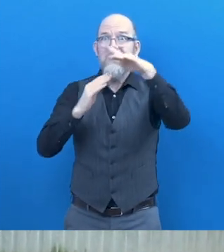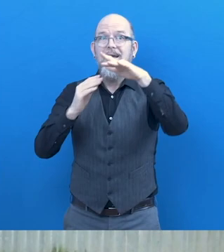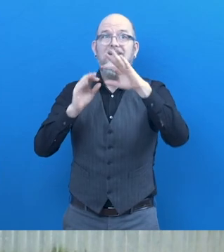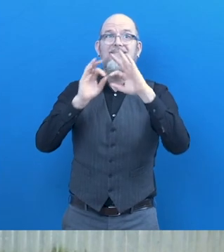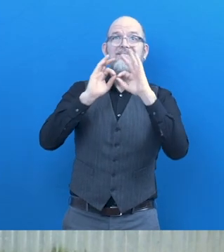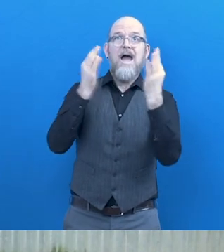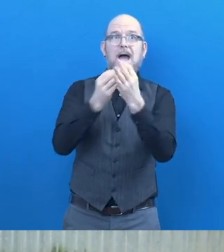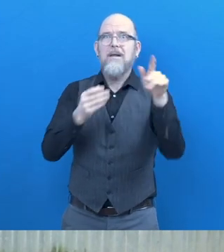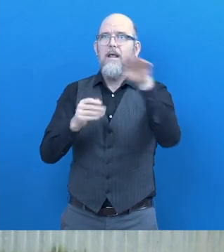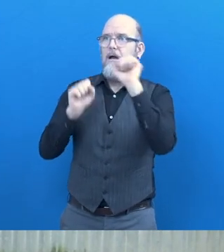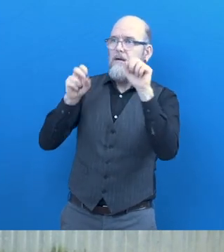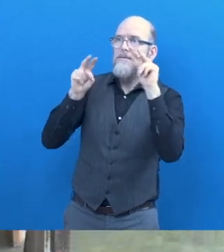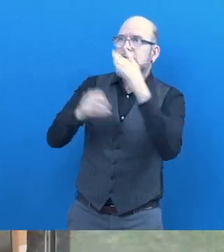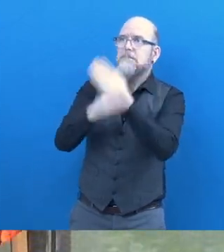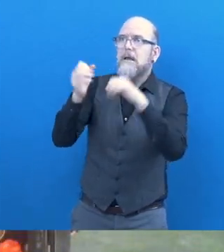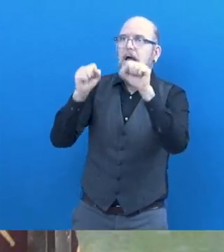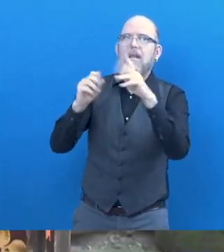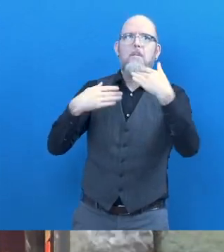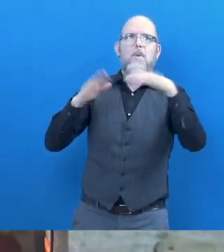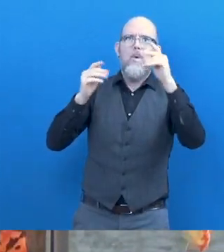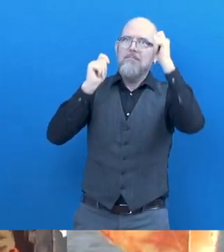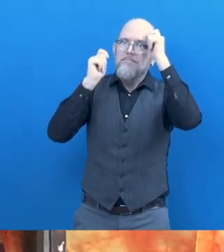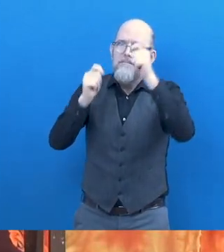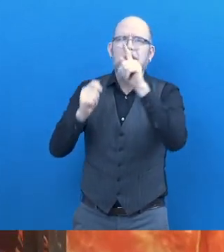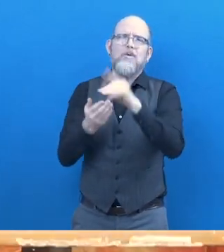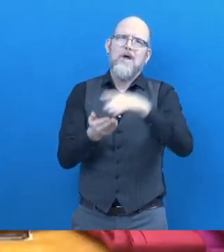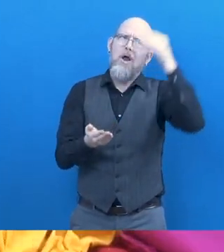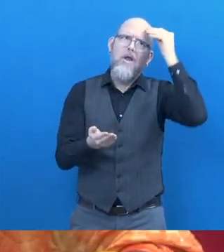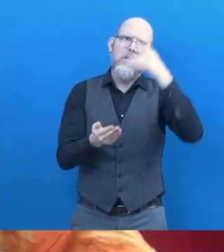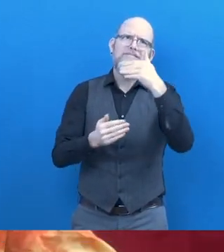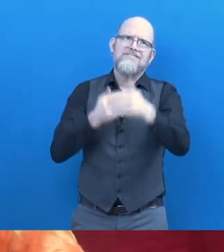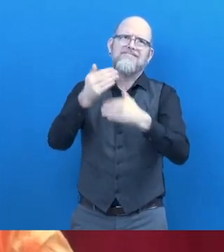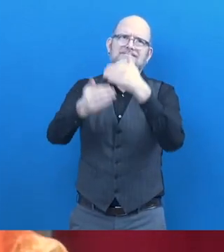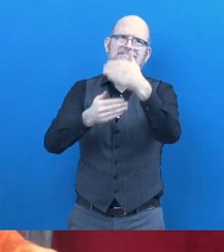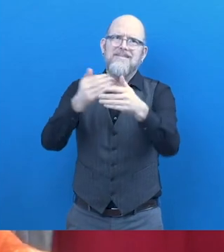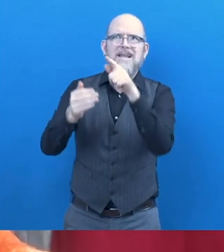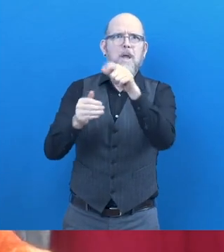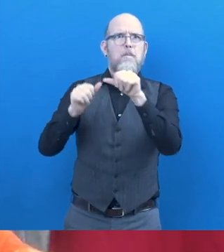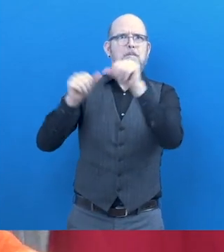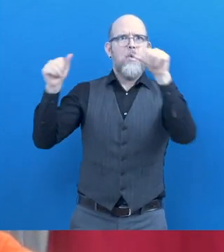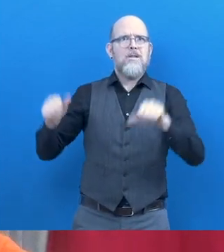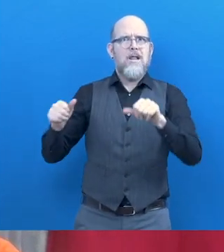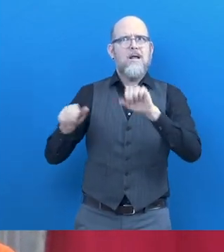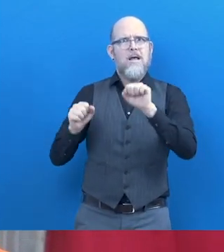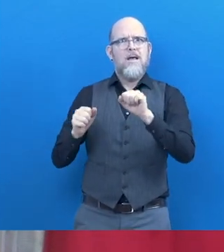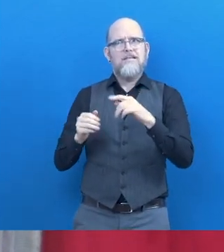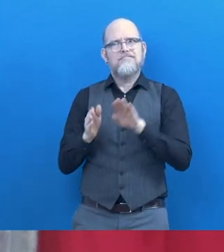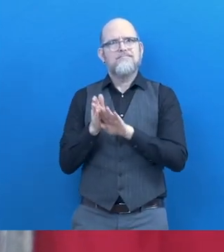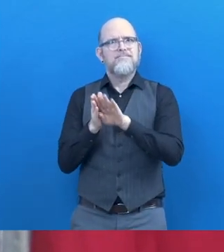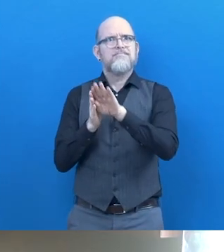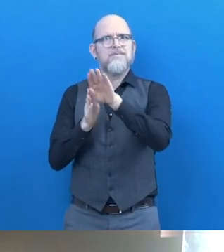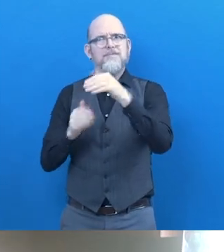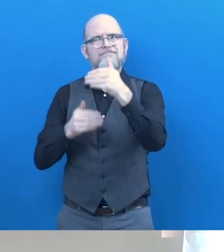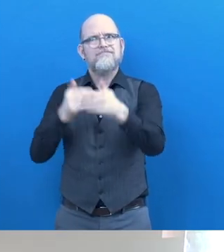So that was the learning. with this learning, we actually innovated this Disability Inclusive Poverty Graduation Model.